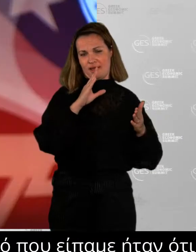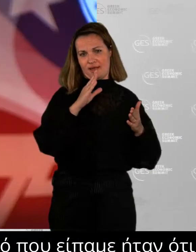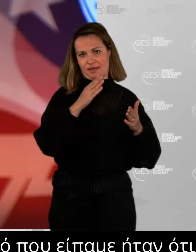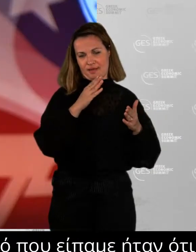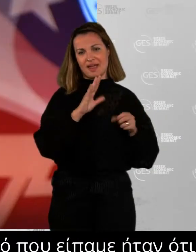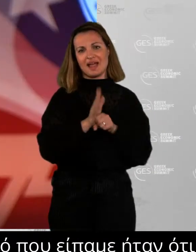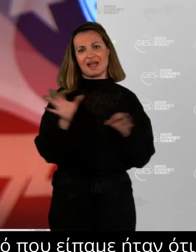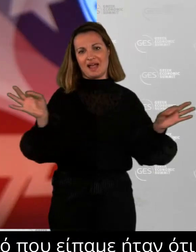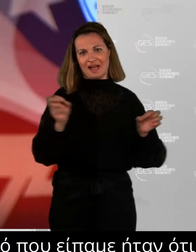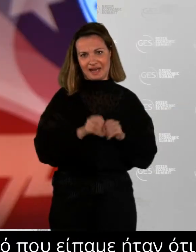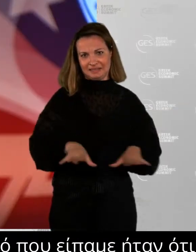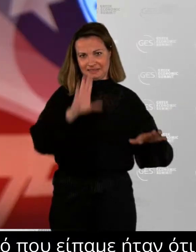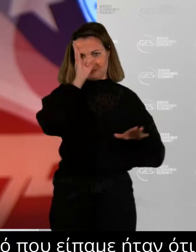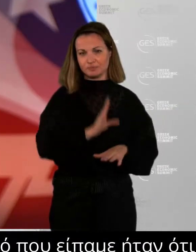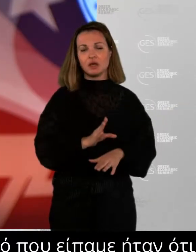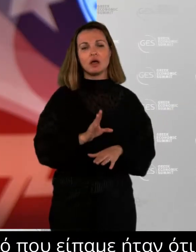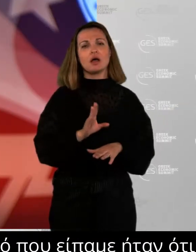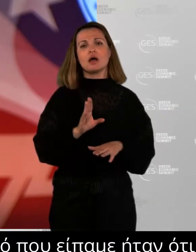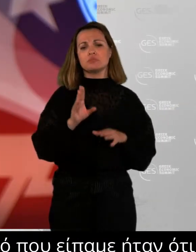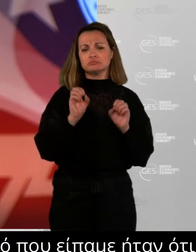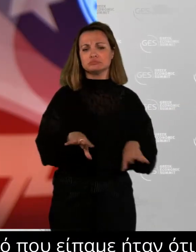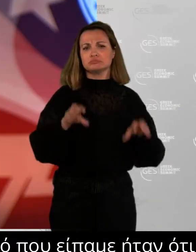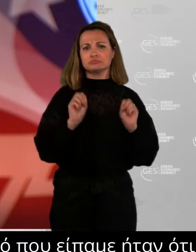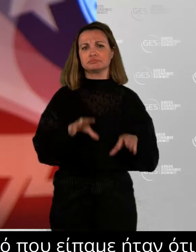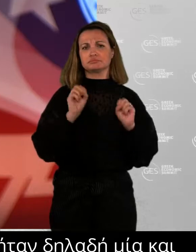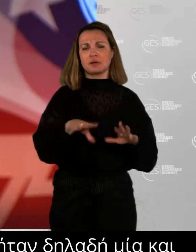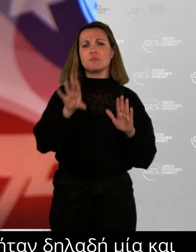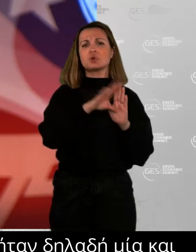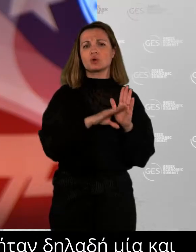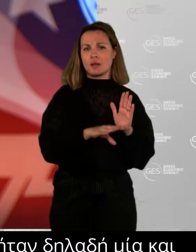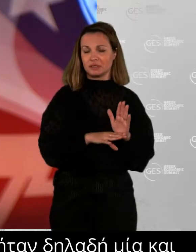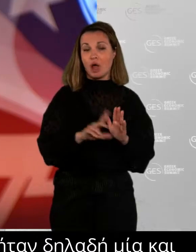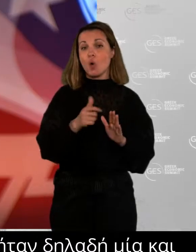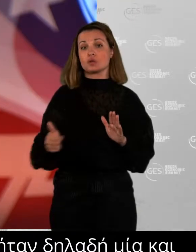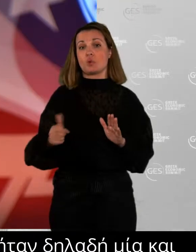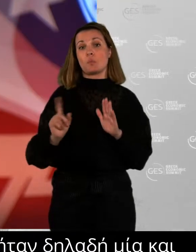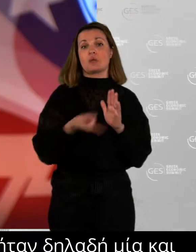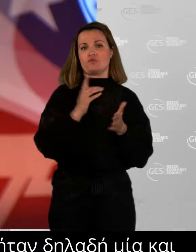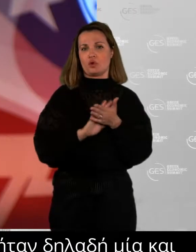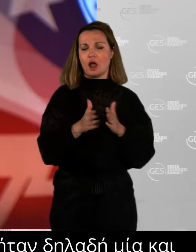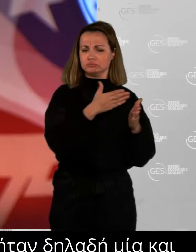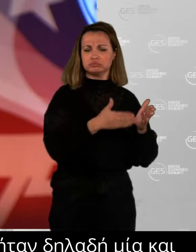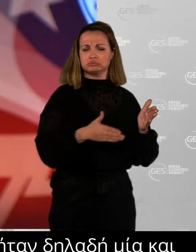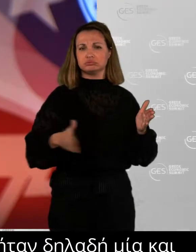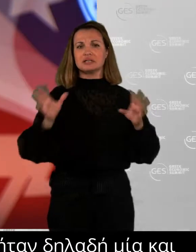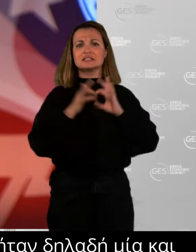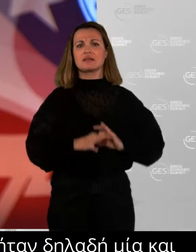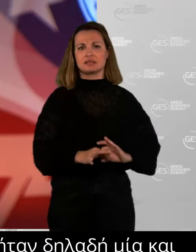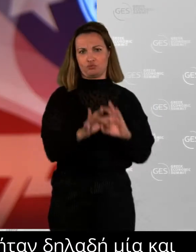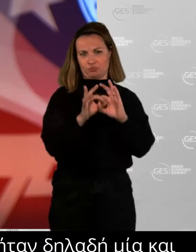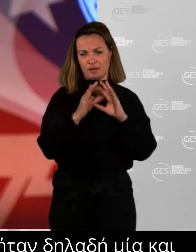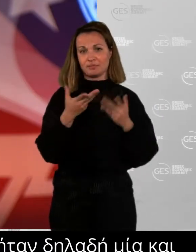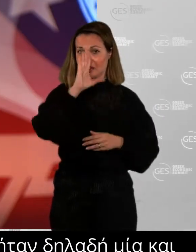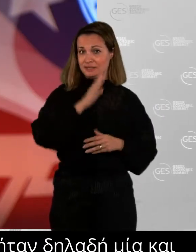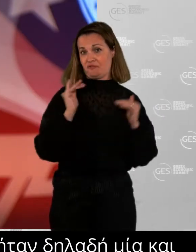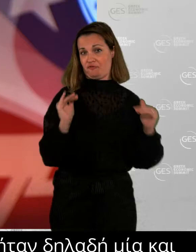for the crisis moment. Last but not least, I think that this crisis also created